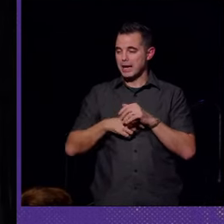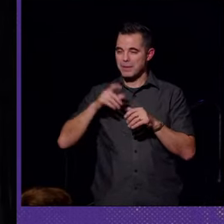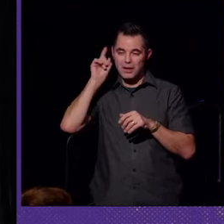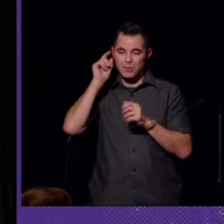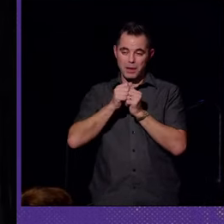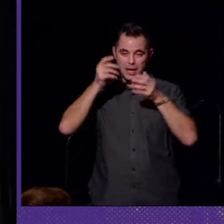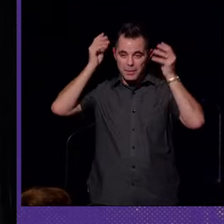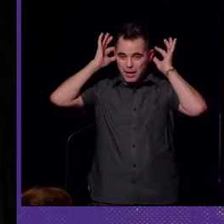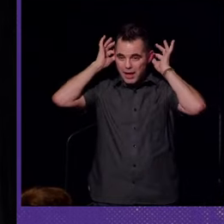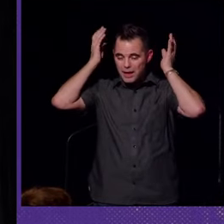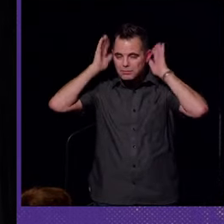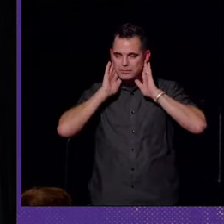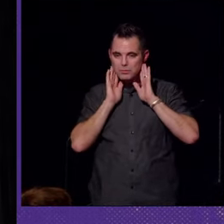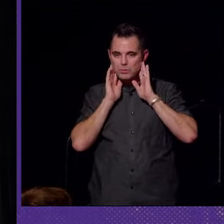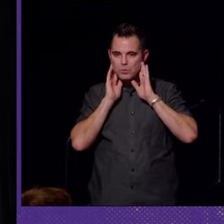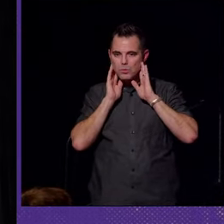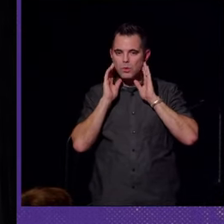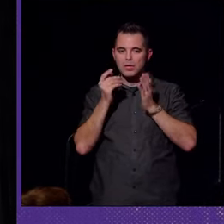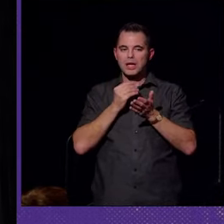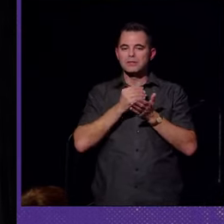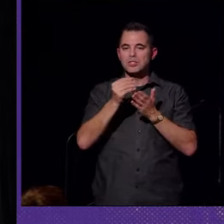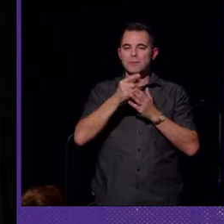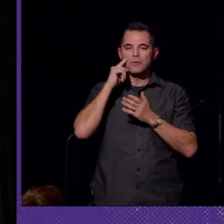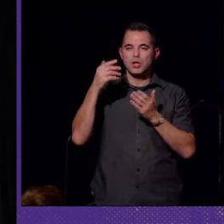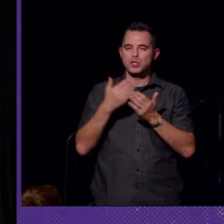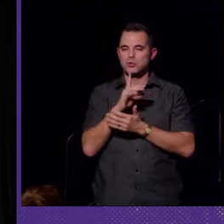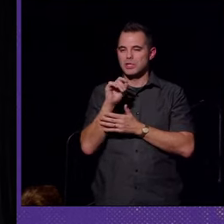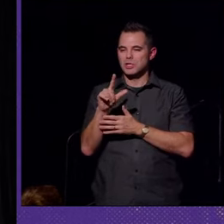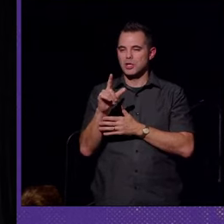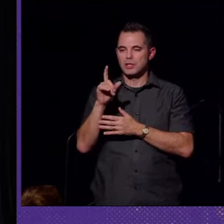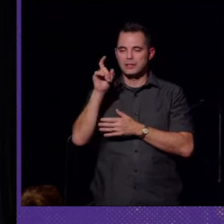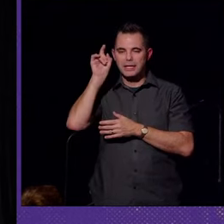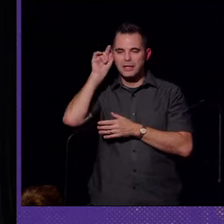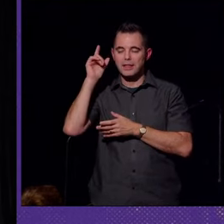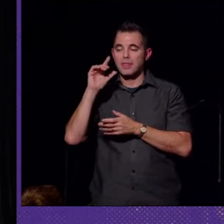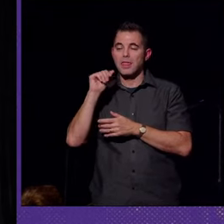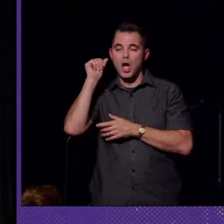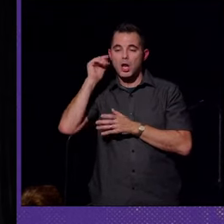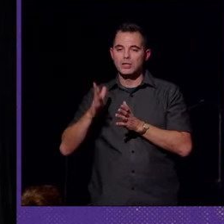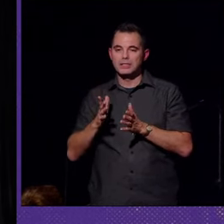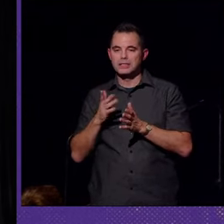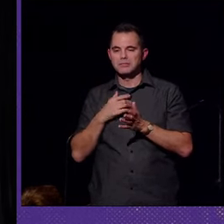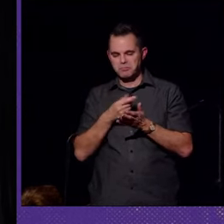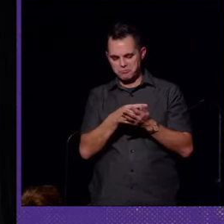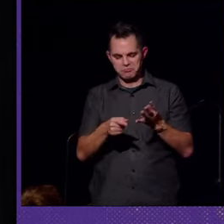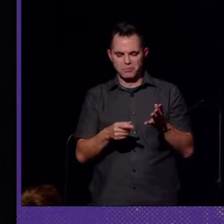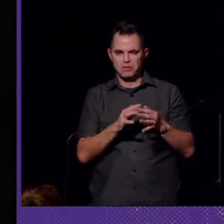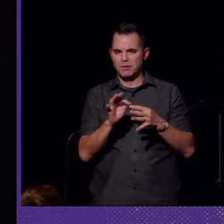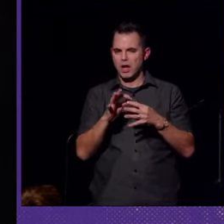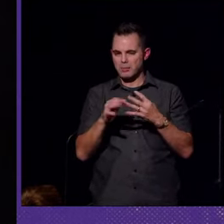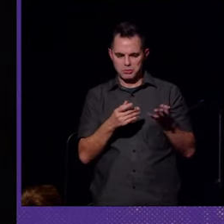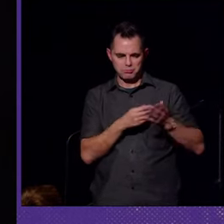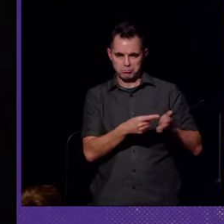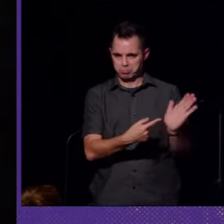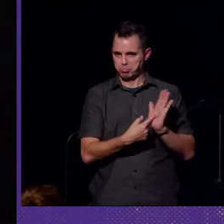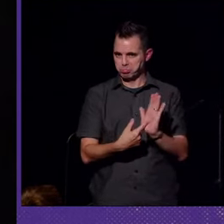When I was shopping for a new pair of digital hearing aids, the audiologist laid a few options in front of me.